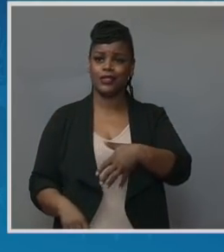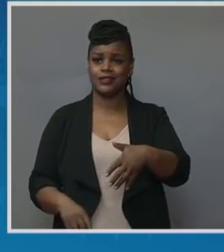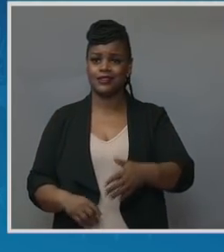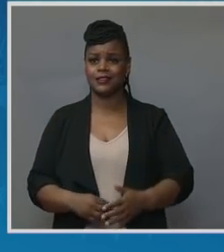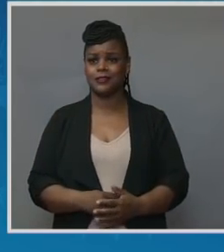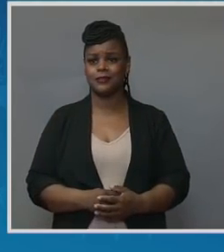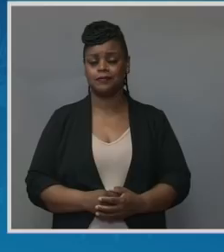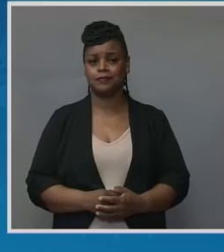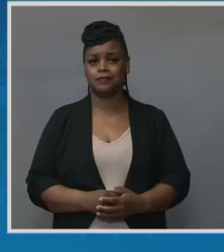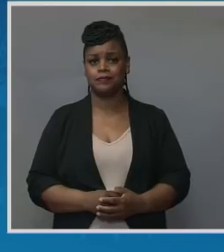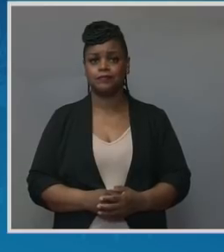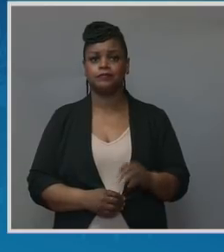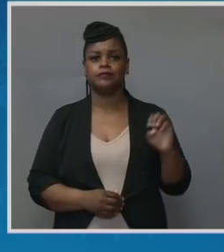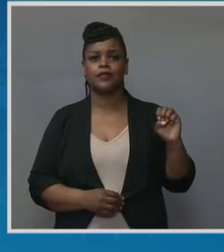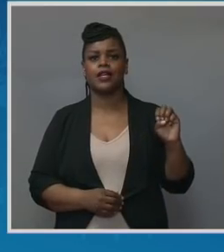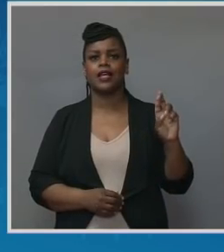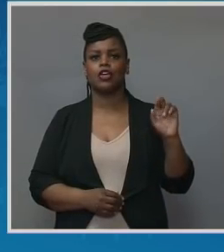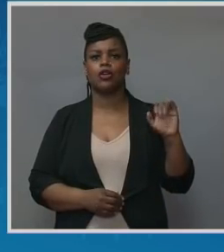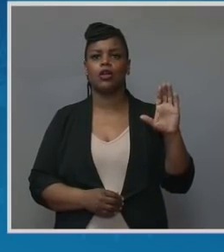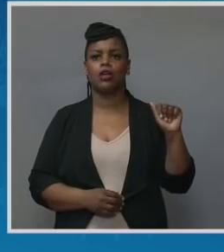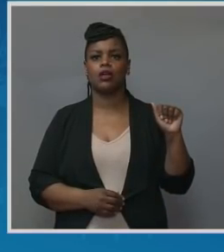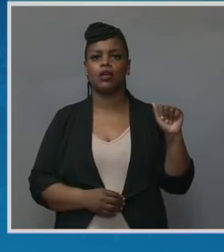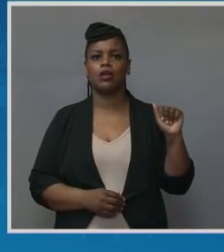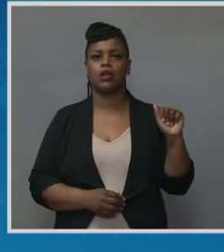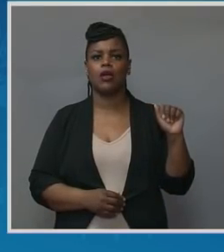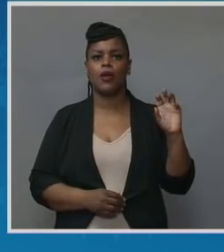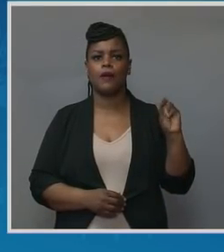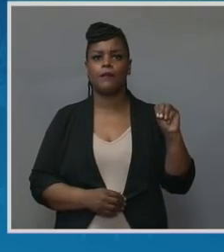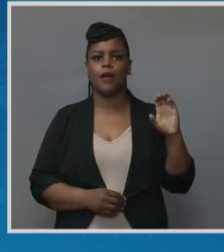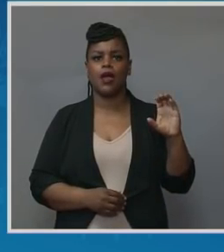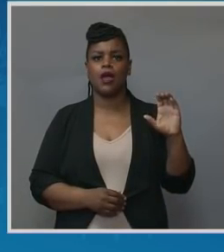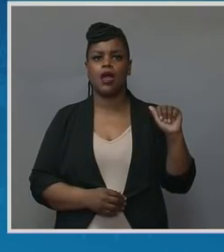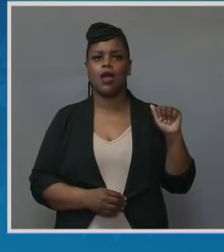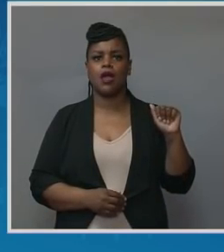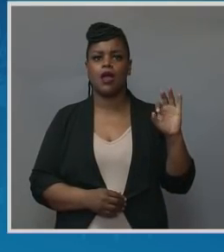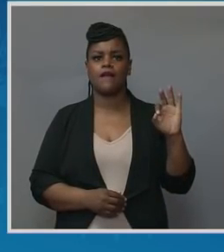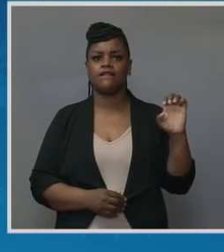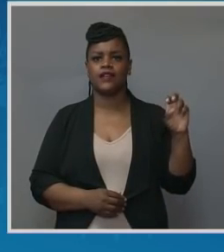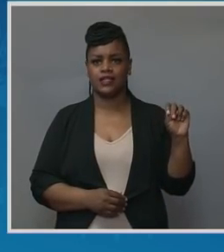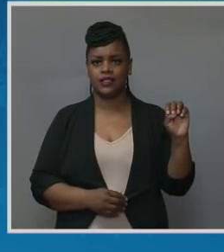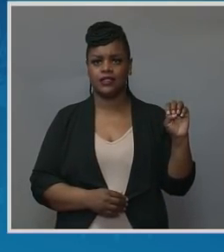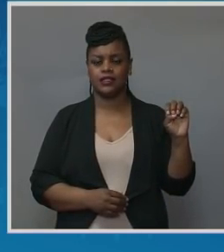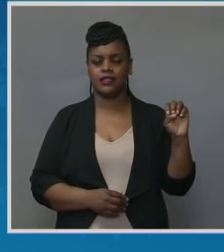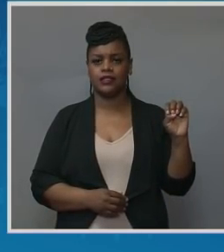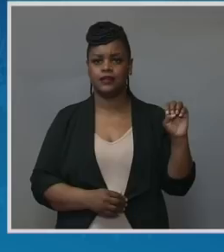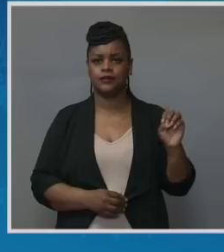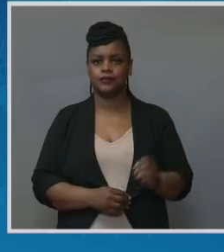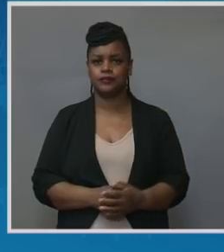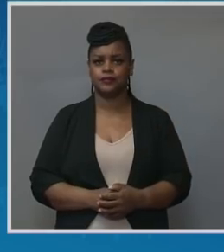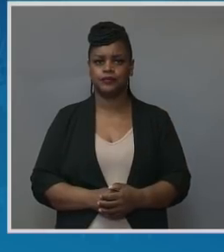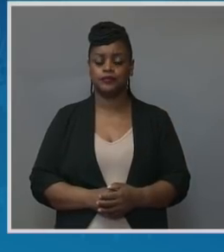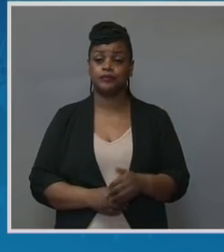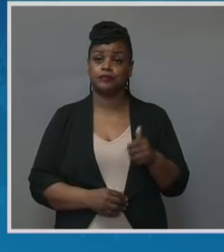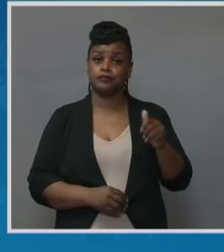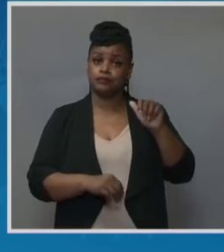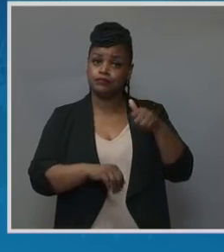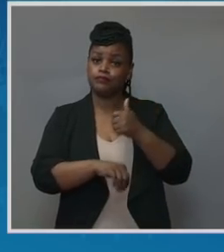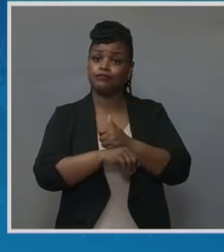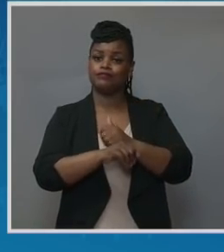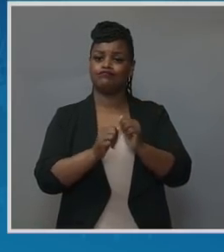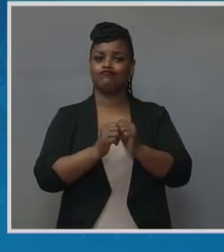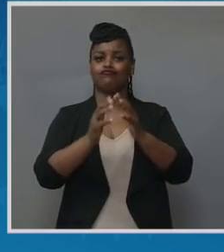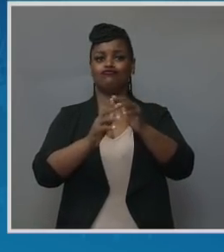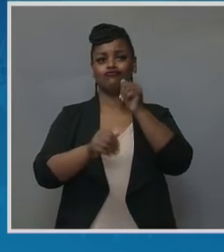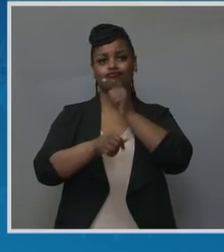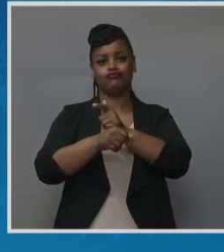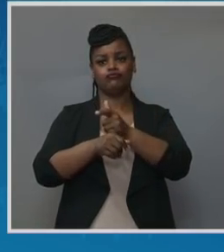Erica McAfee, founder and CEO of Sisters in Loss. She is also a